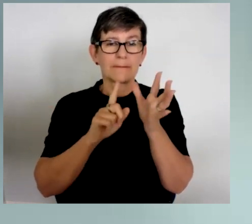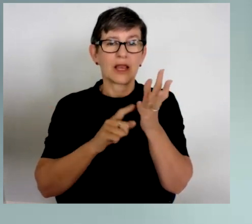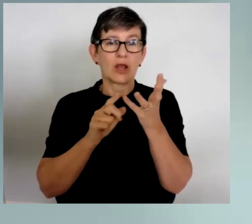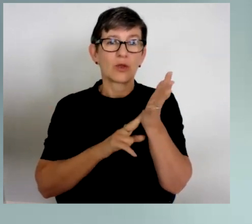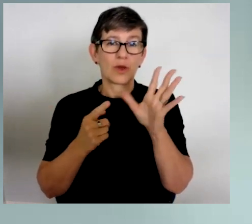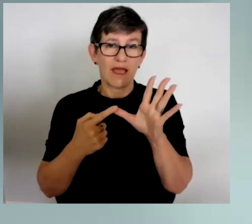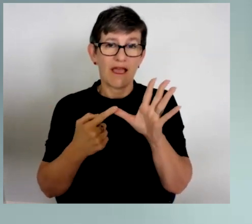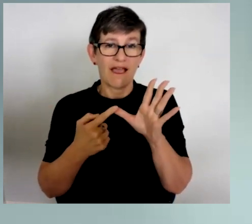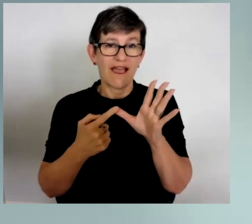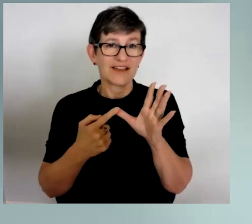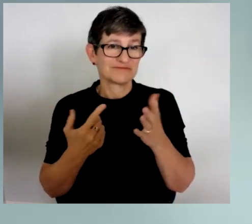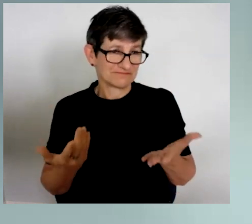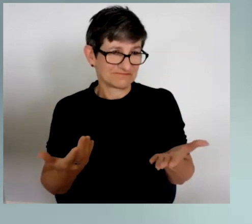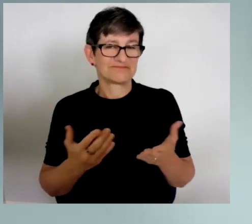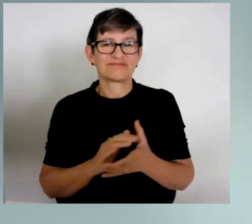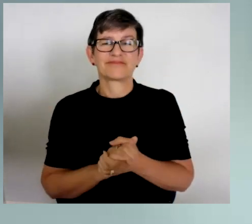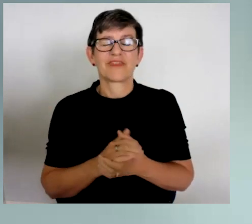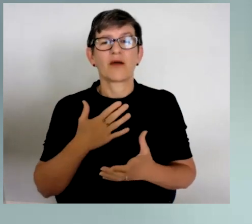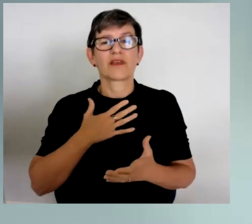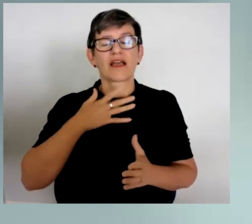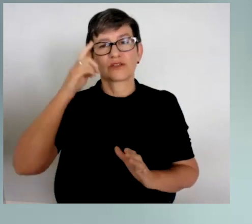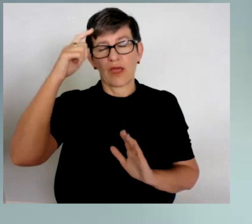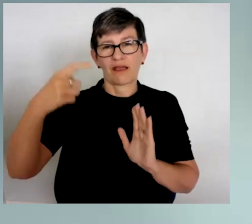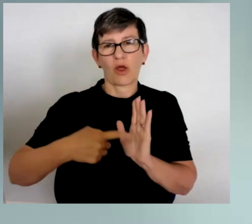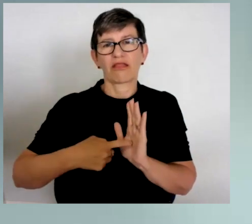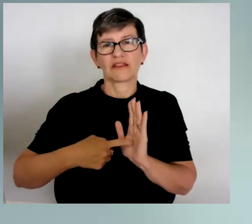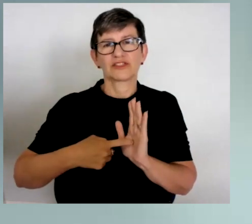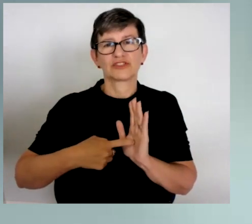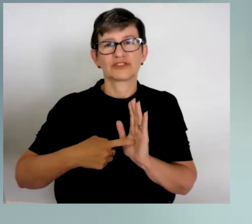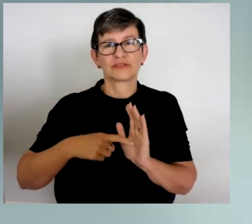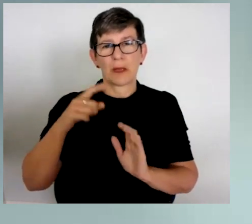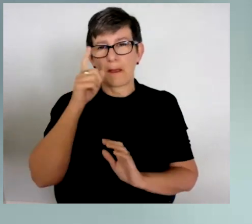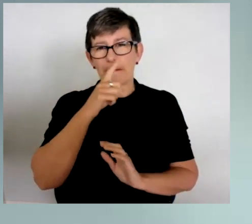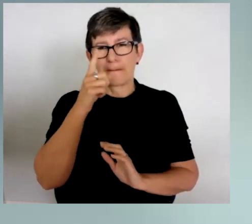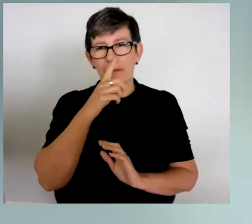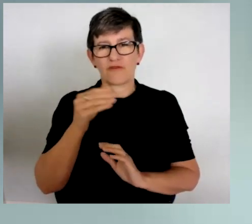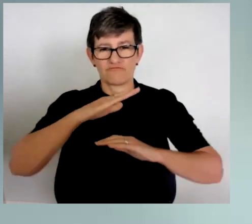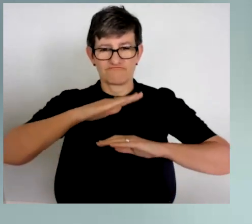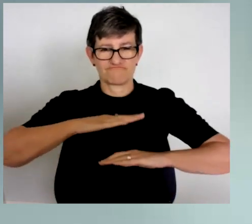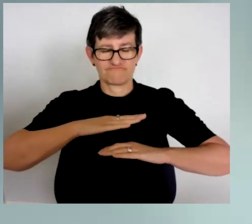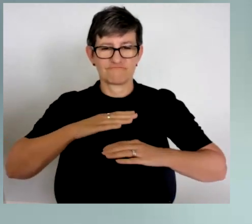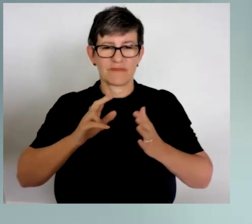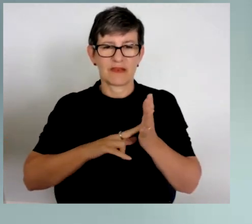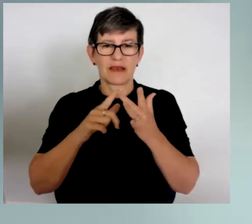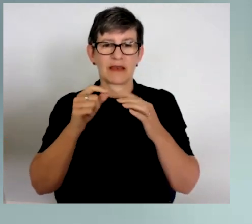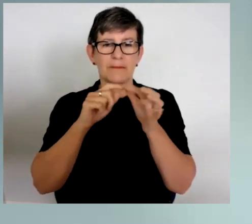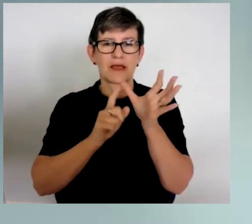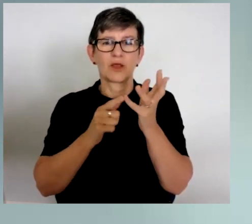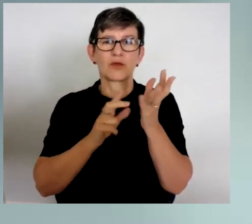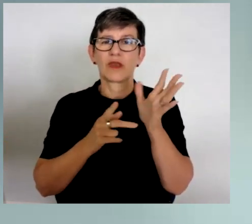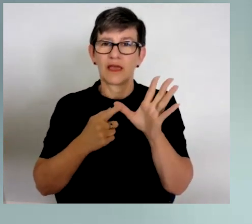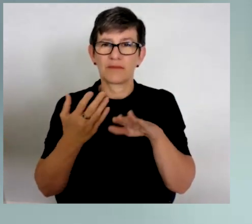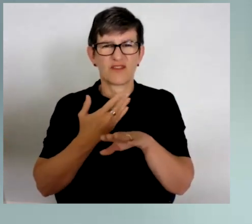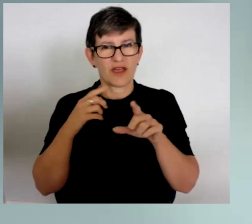today and I'd like to acknowledge the people of Nipaluna before I begin.